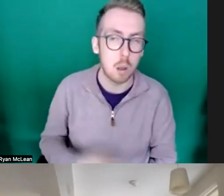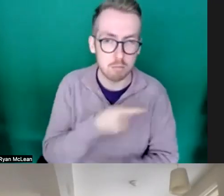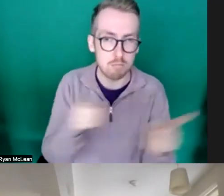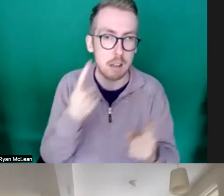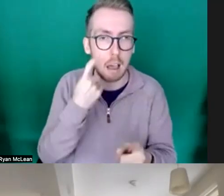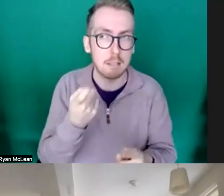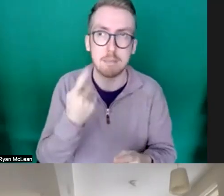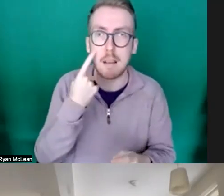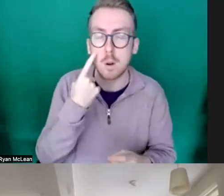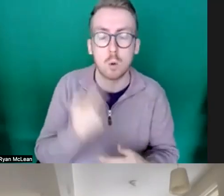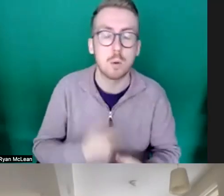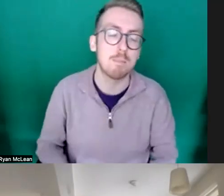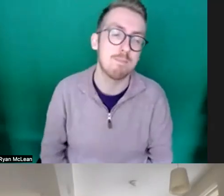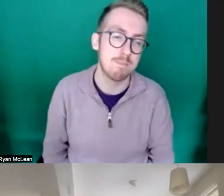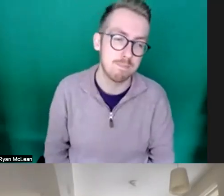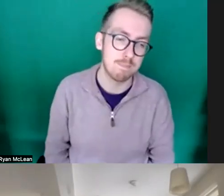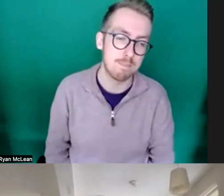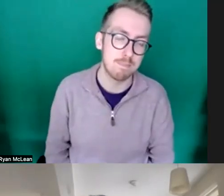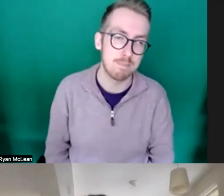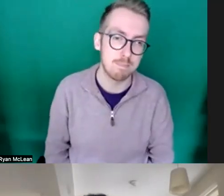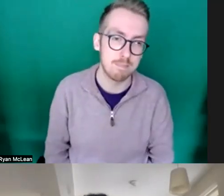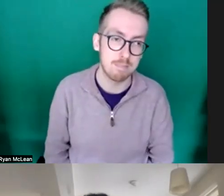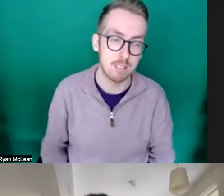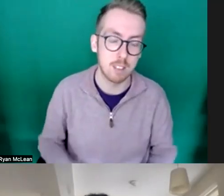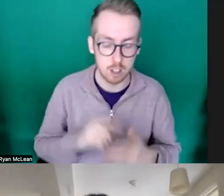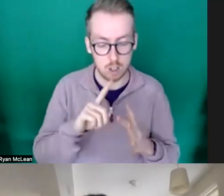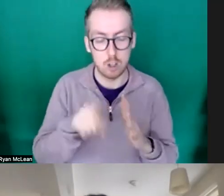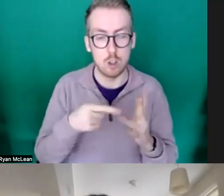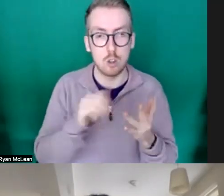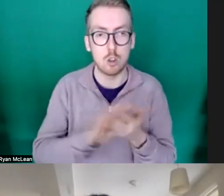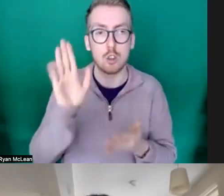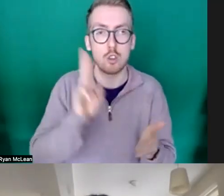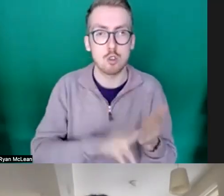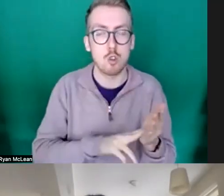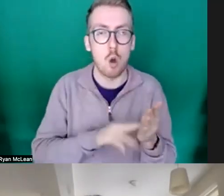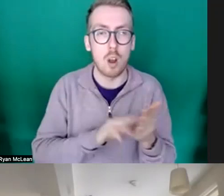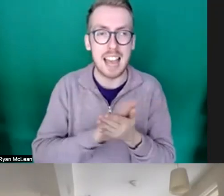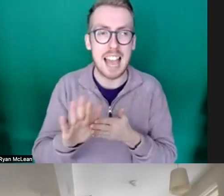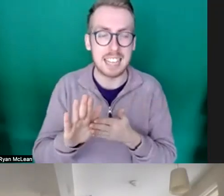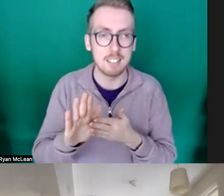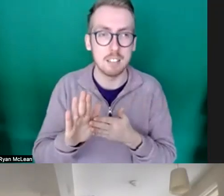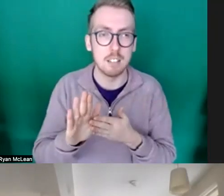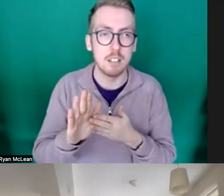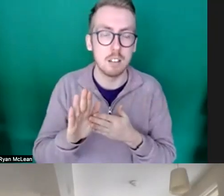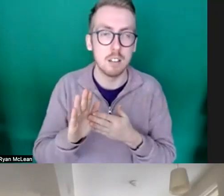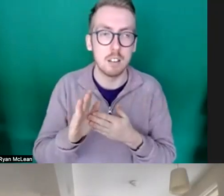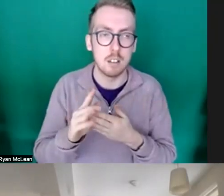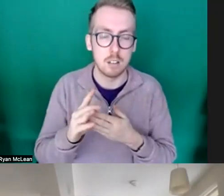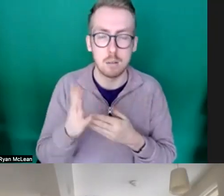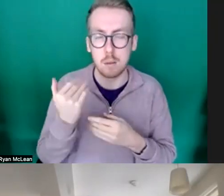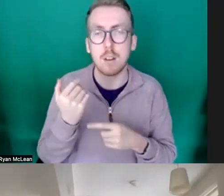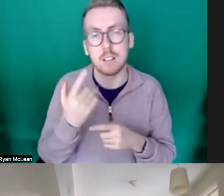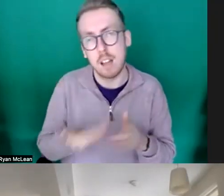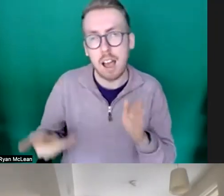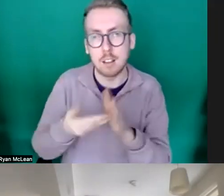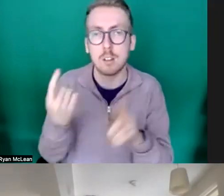um john hicks is asking it's a follow-on point from what we're just discussing there and